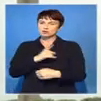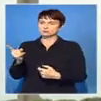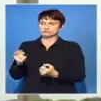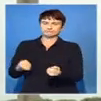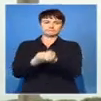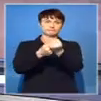Pretoria West.